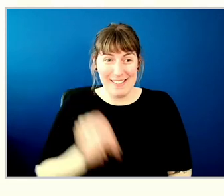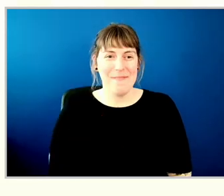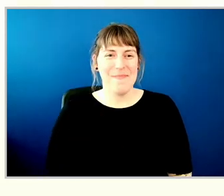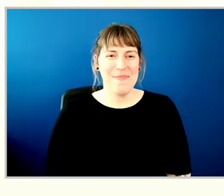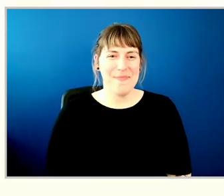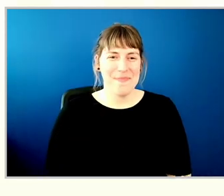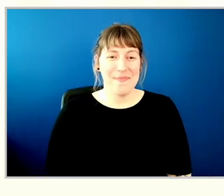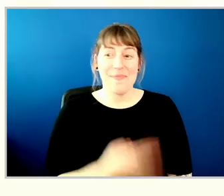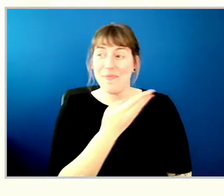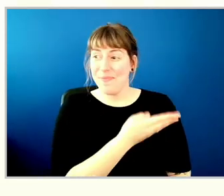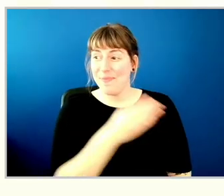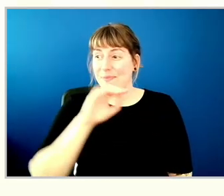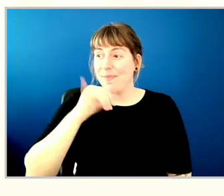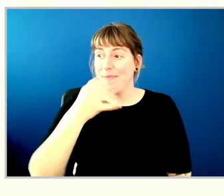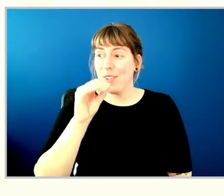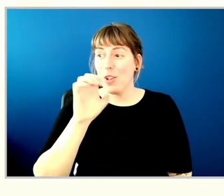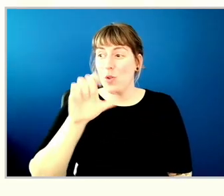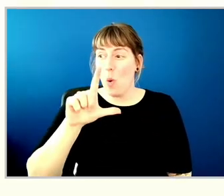Joel DeYoung,